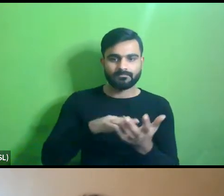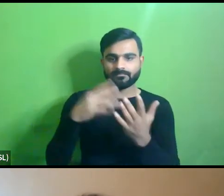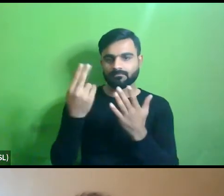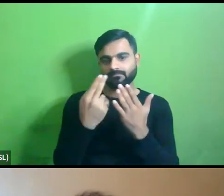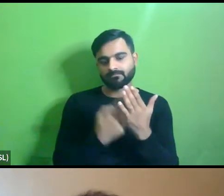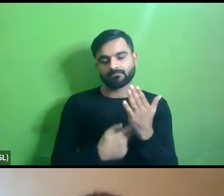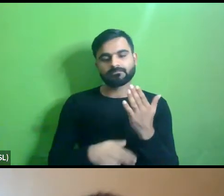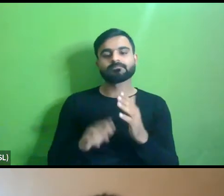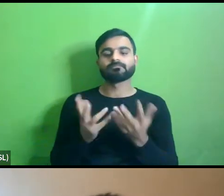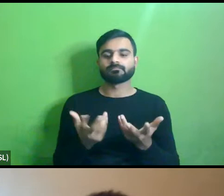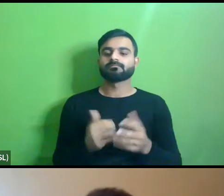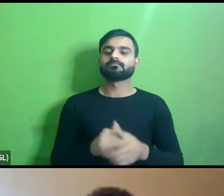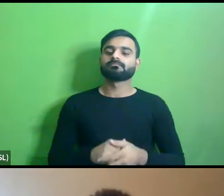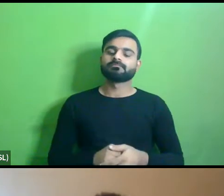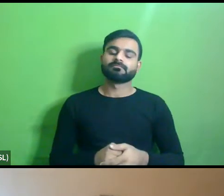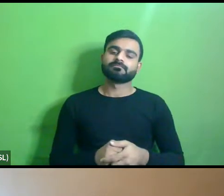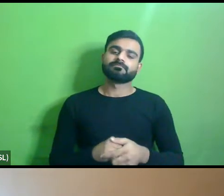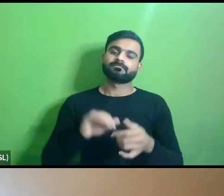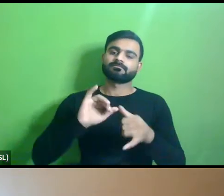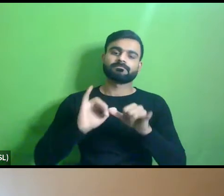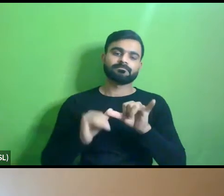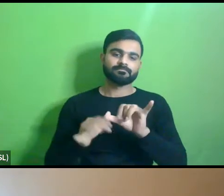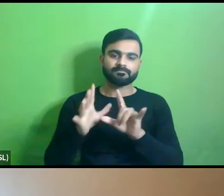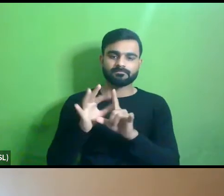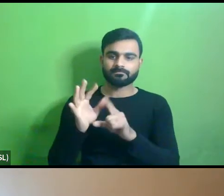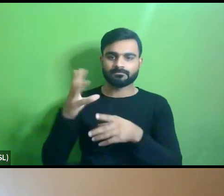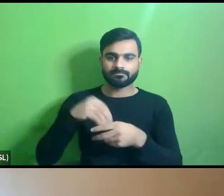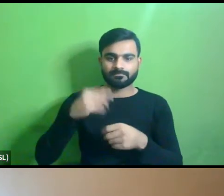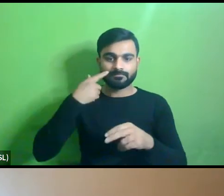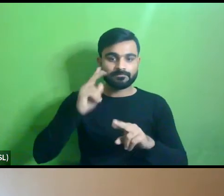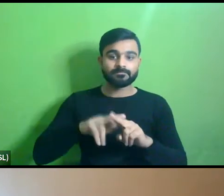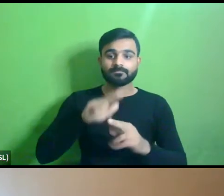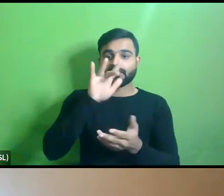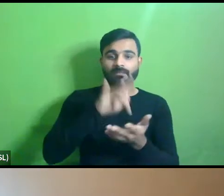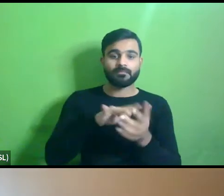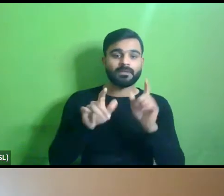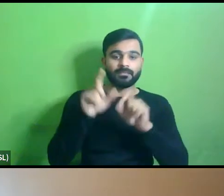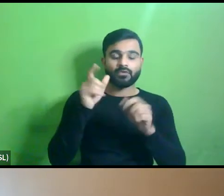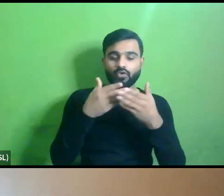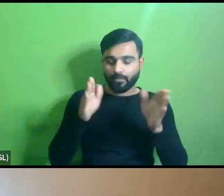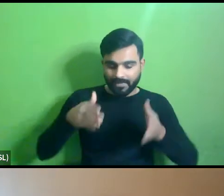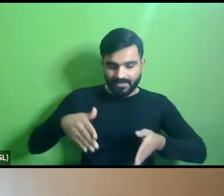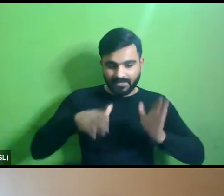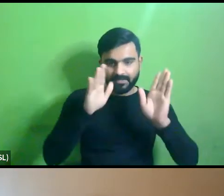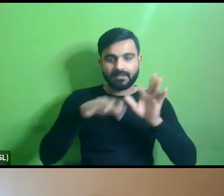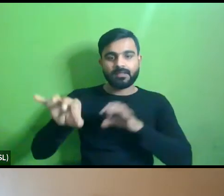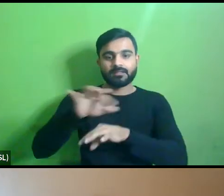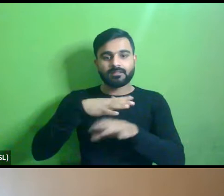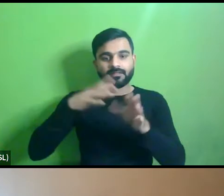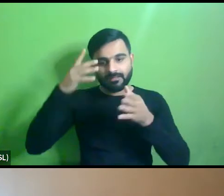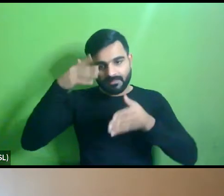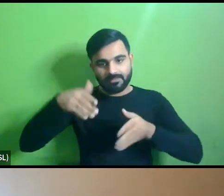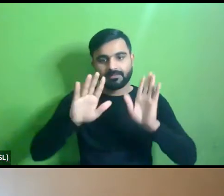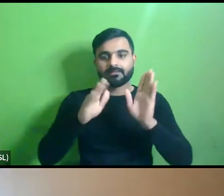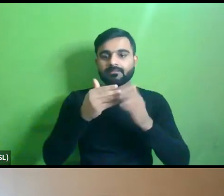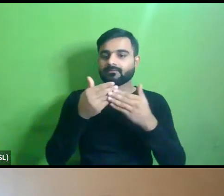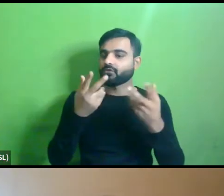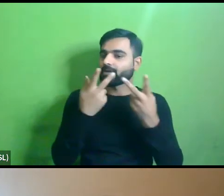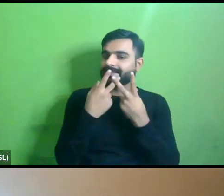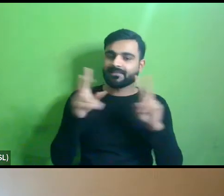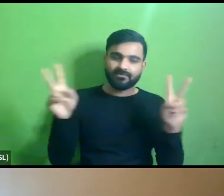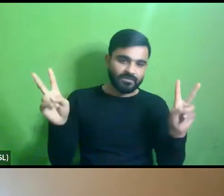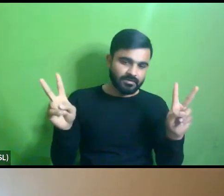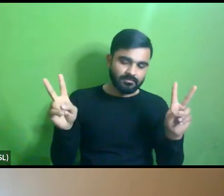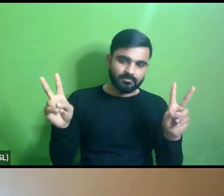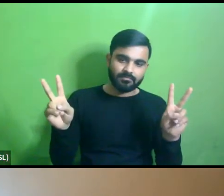and design design parameters but when we come on to the public streets open public urban areas the scenario is completely different there are